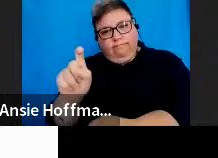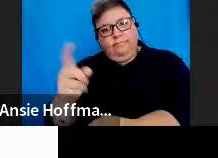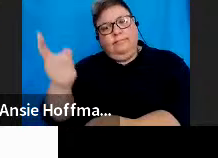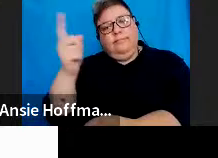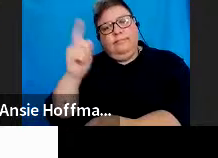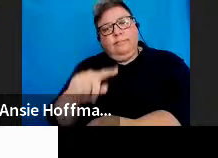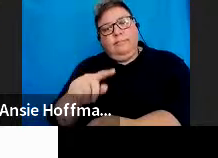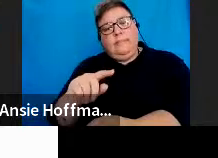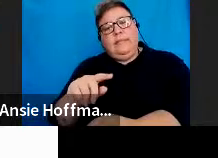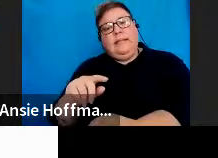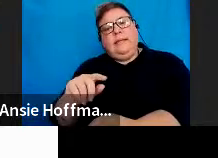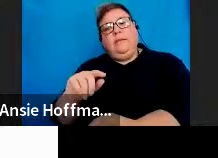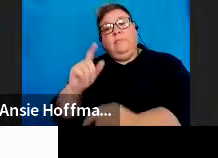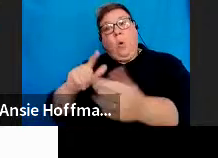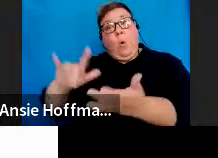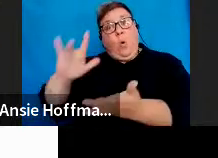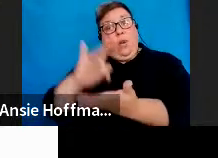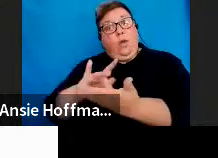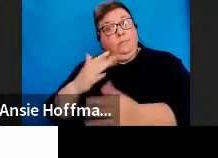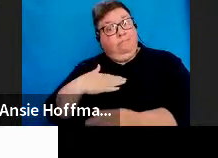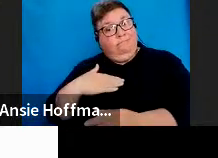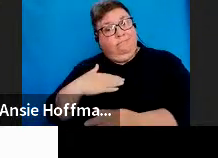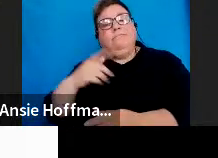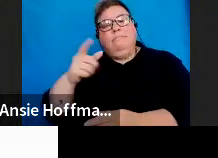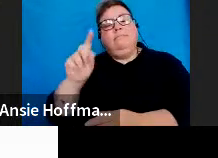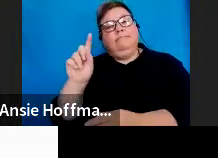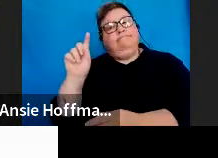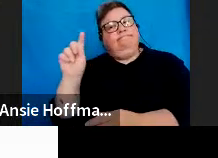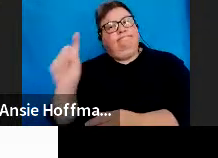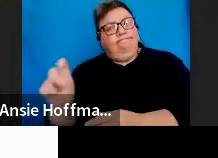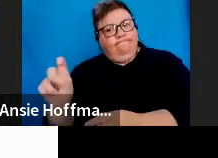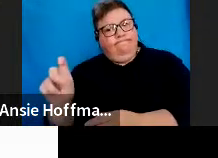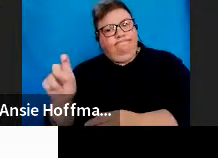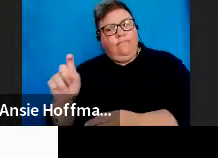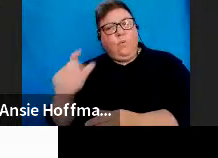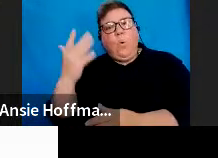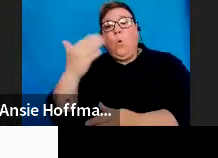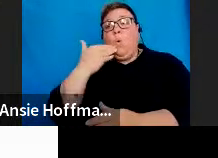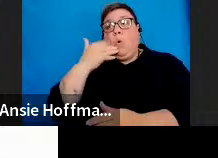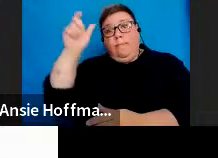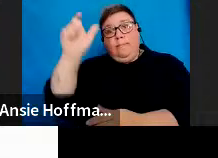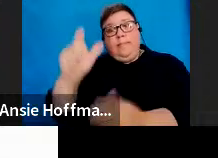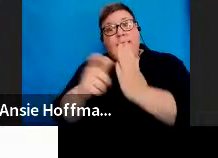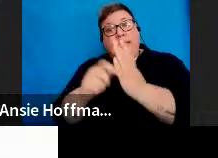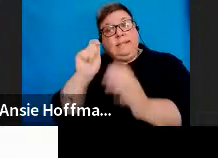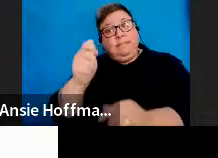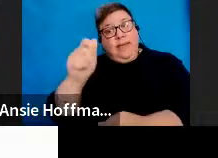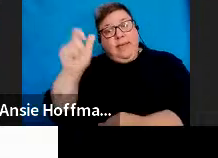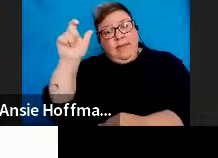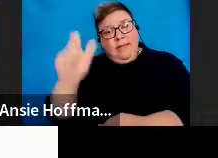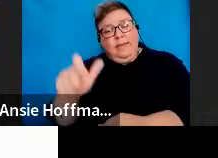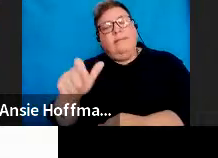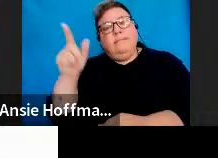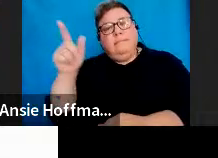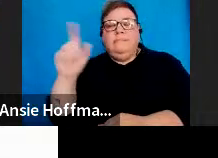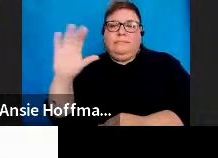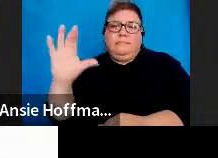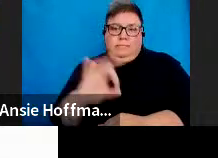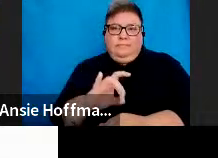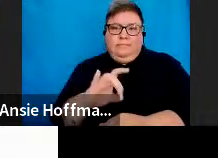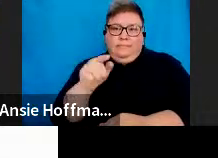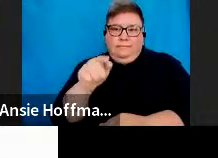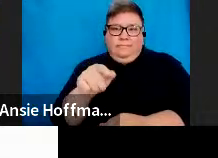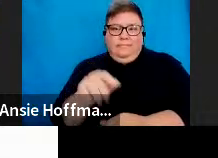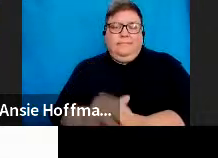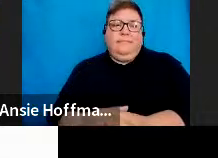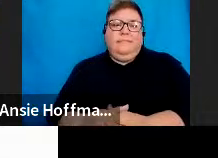as organization. Then that organization or that taxpayer, the company, will be the main one every time you log in.